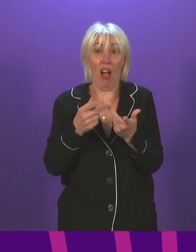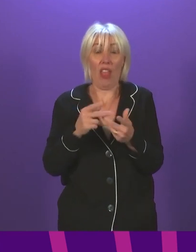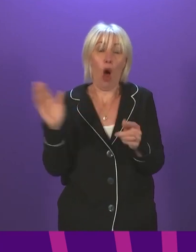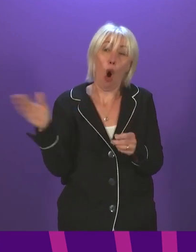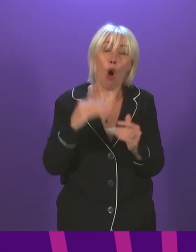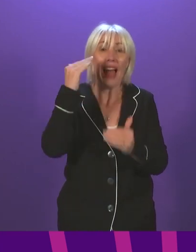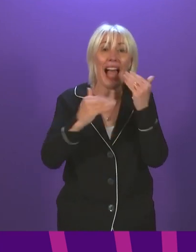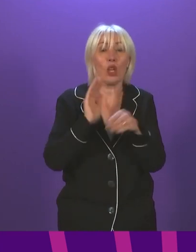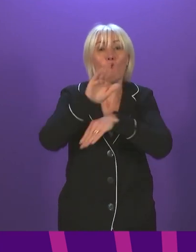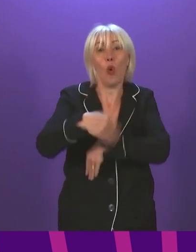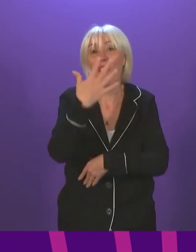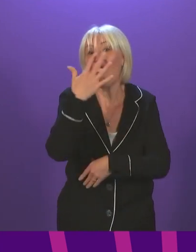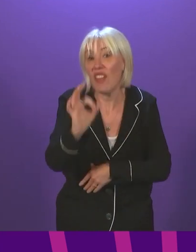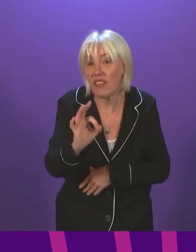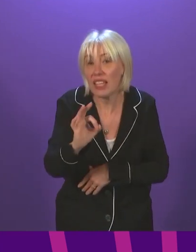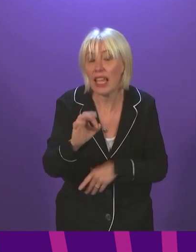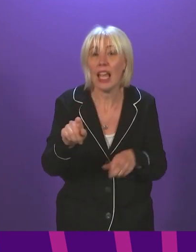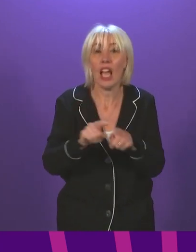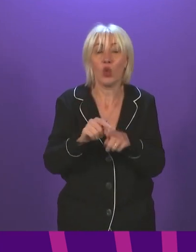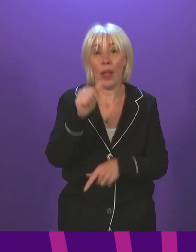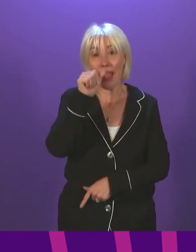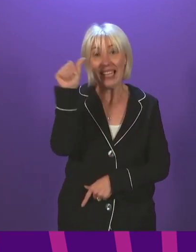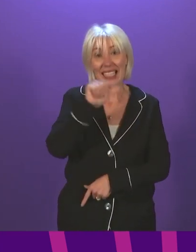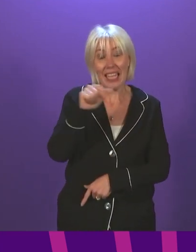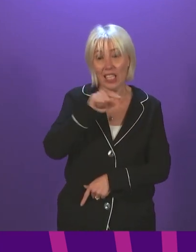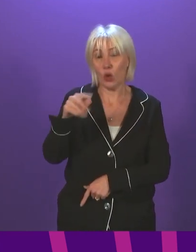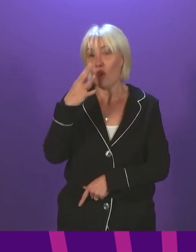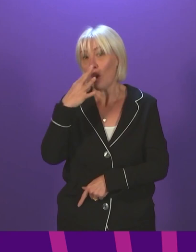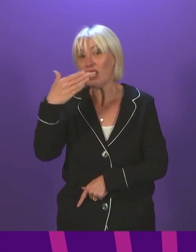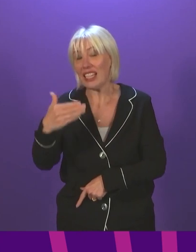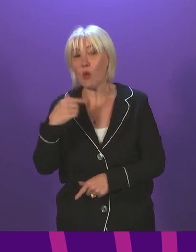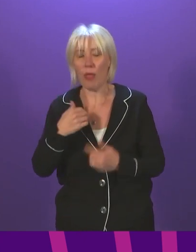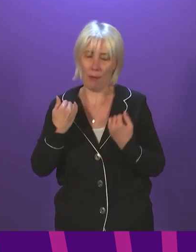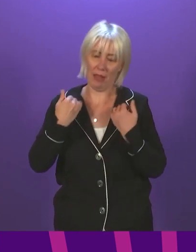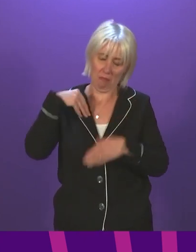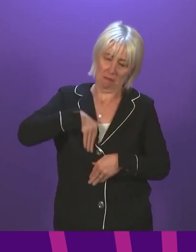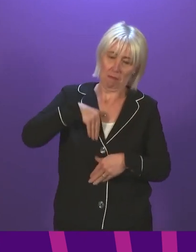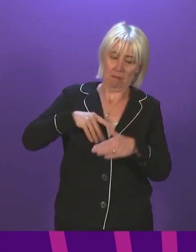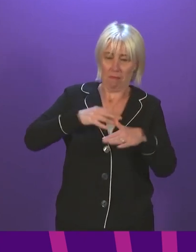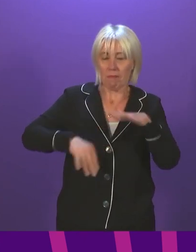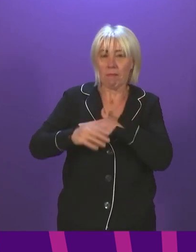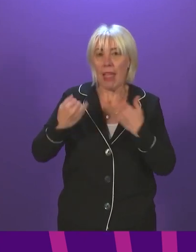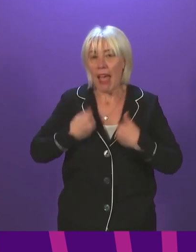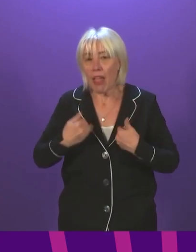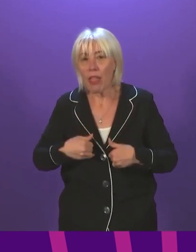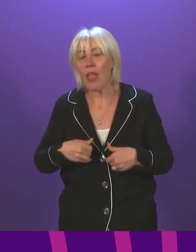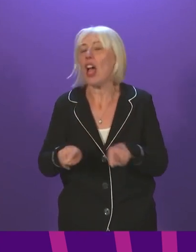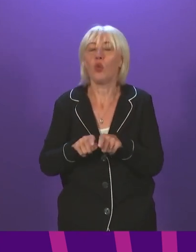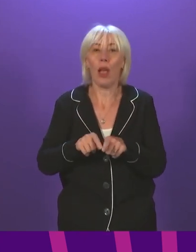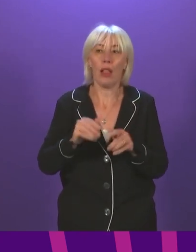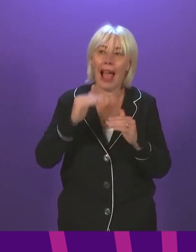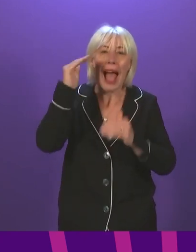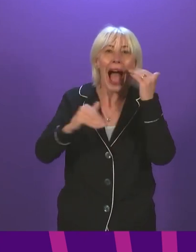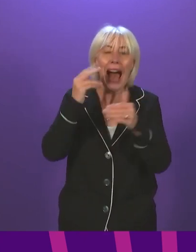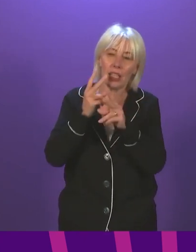50, all those 16 to 49 with underlying health conditions, adult carers, unpaid and young carers and